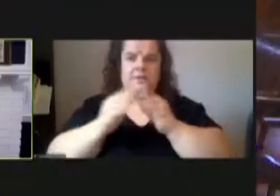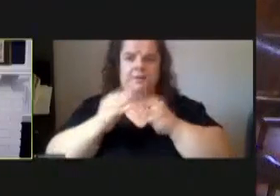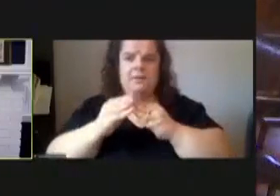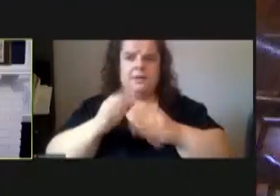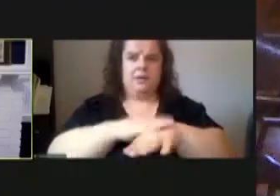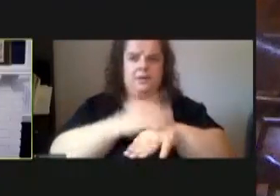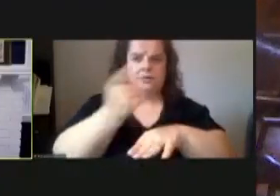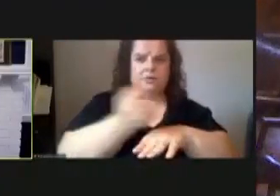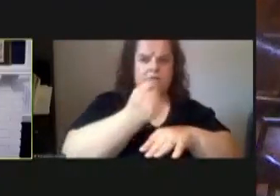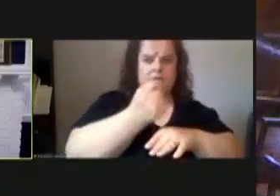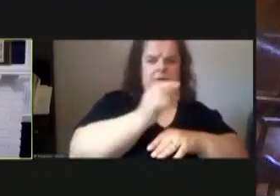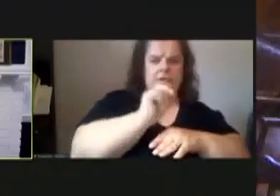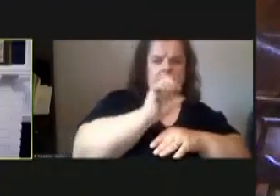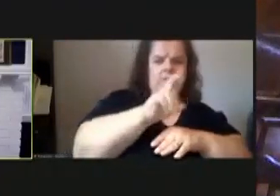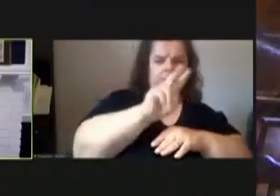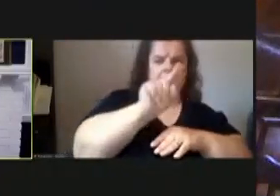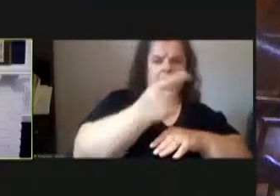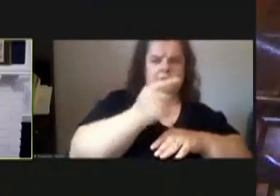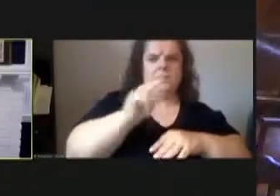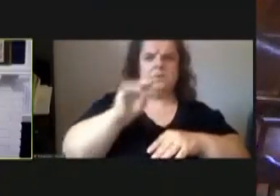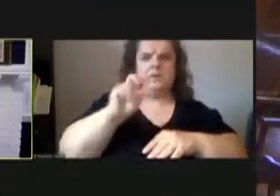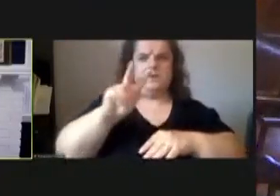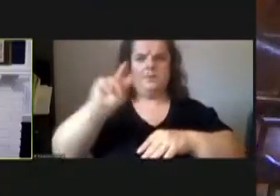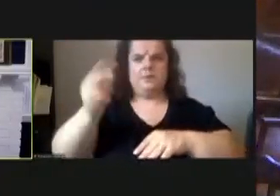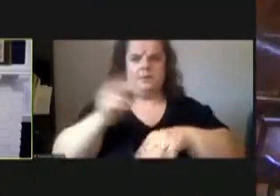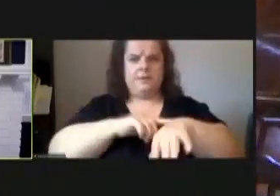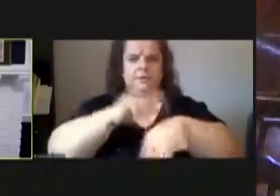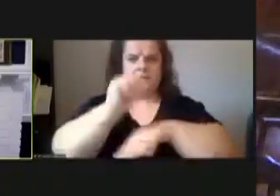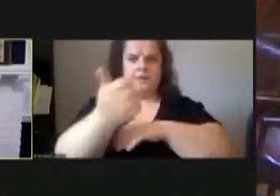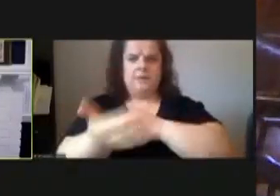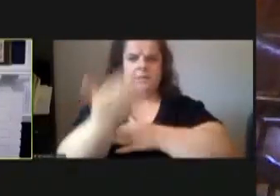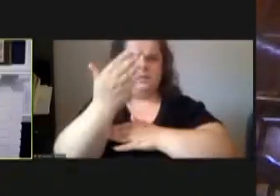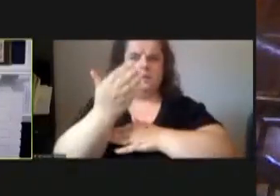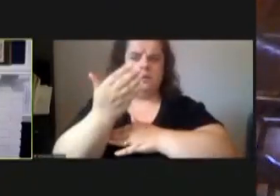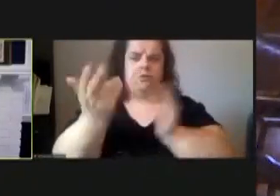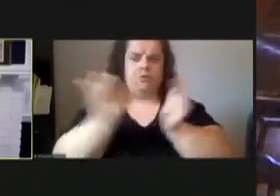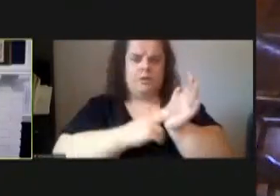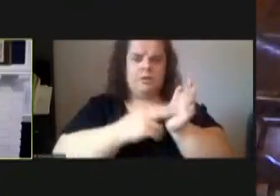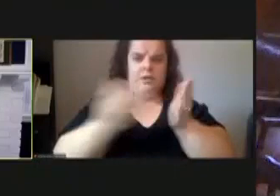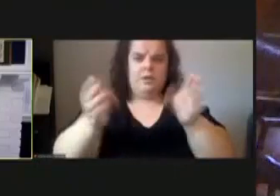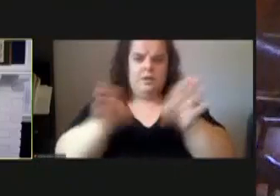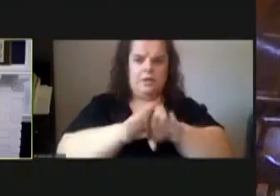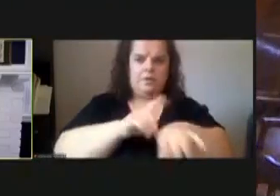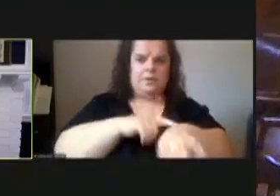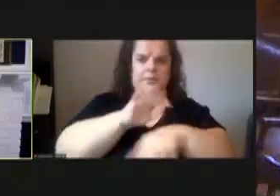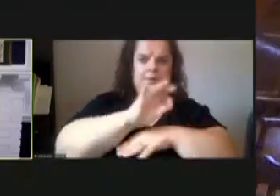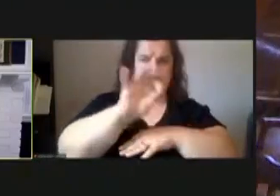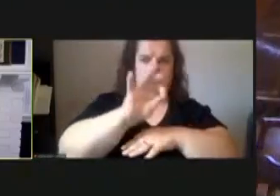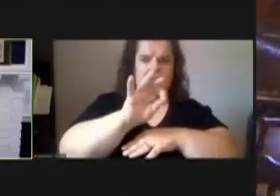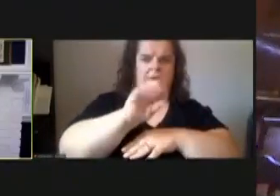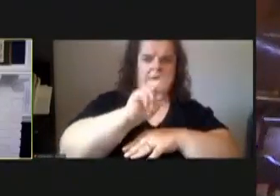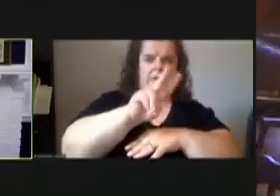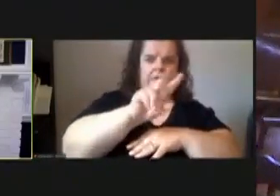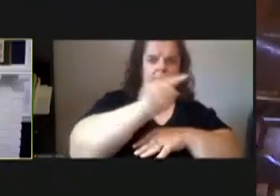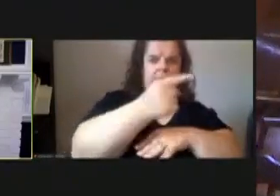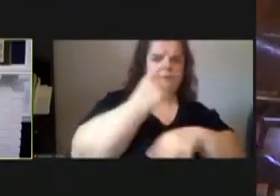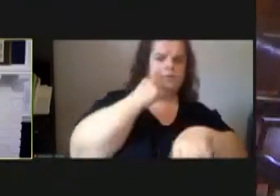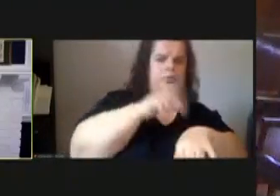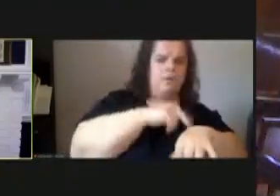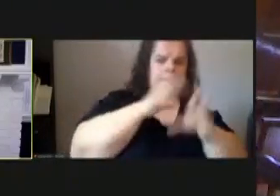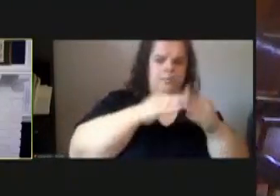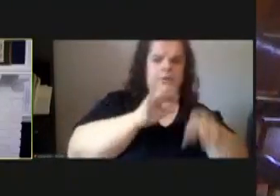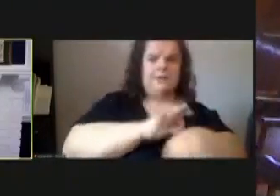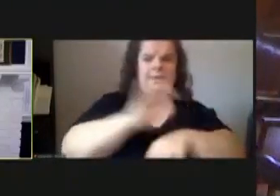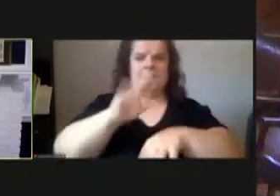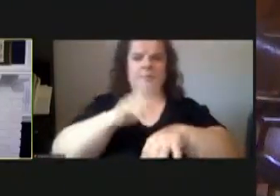november 1st and wednesday november 2nd at 10 a.m speaker registration closes at 9 a.m november 1st for the regular meeting and 9 a.m november